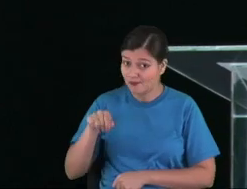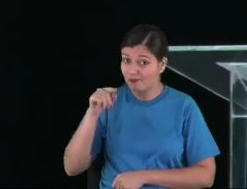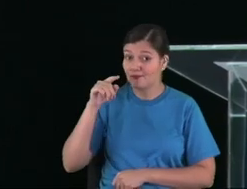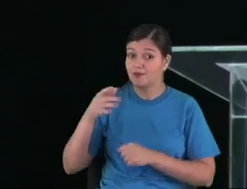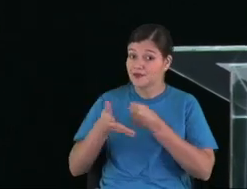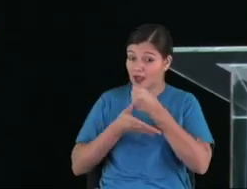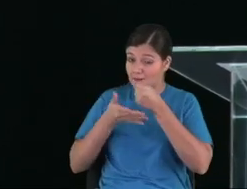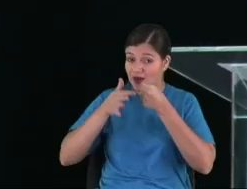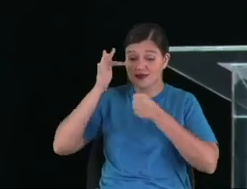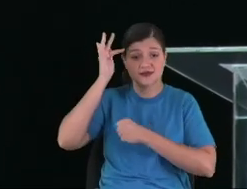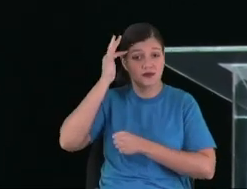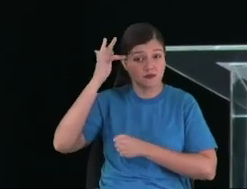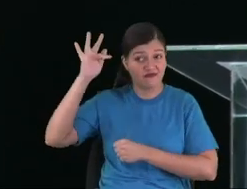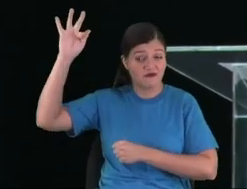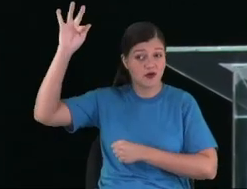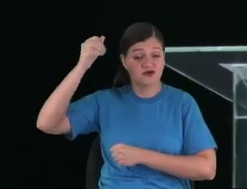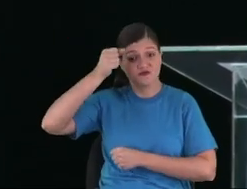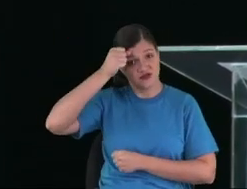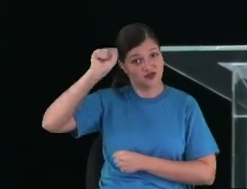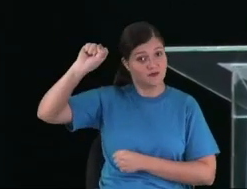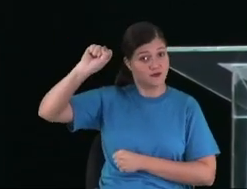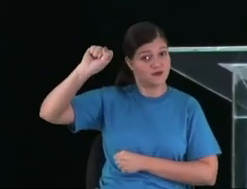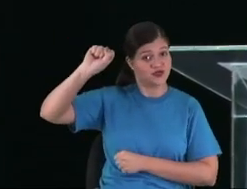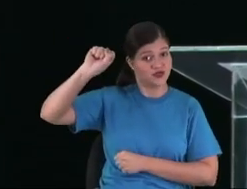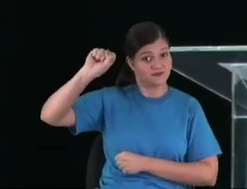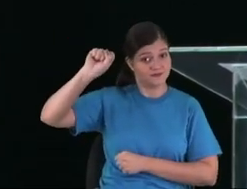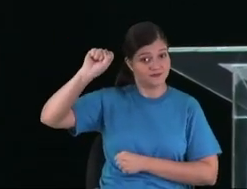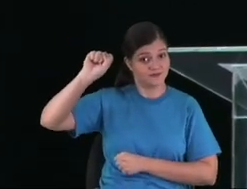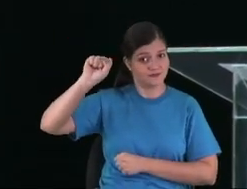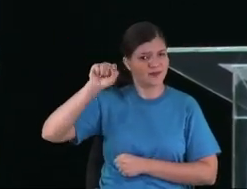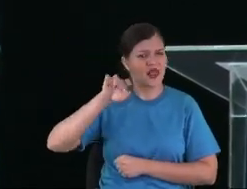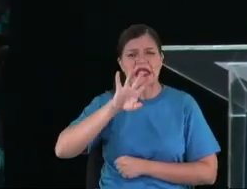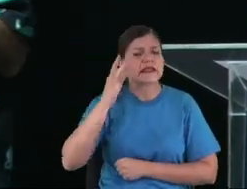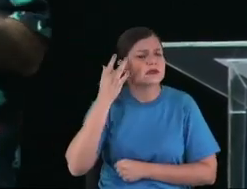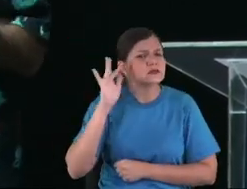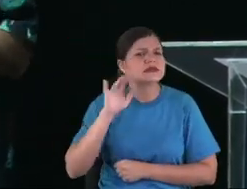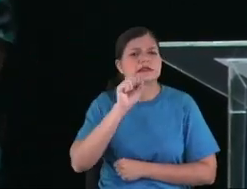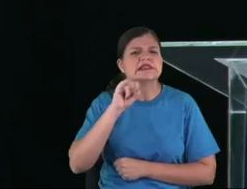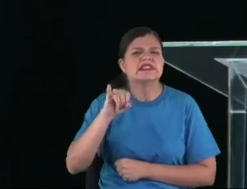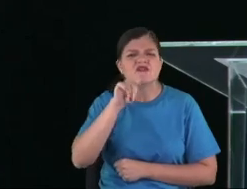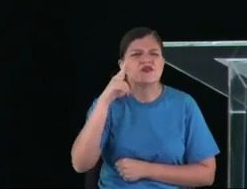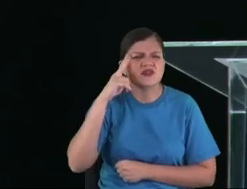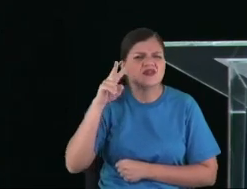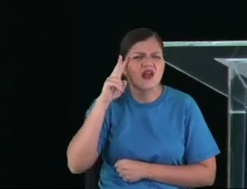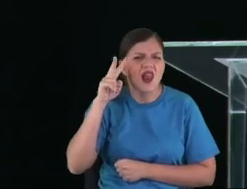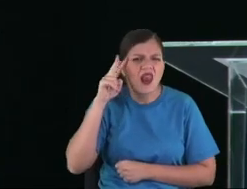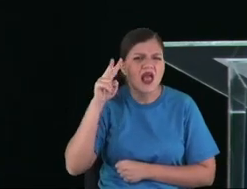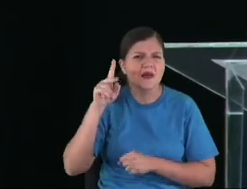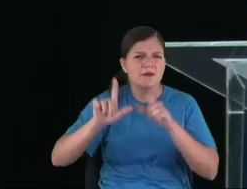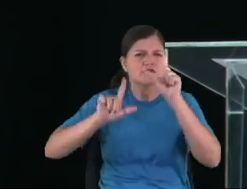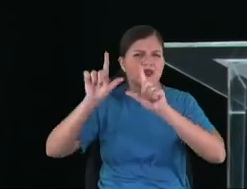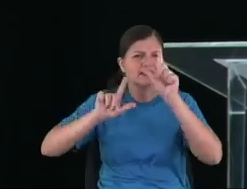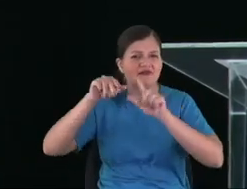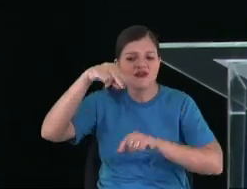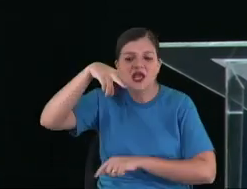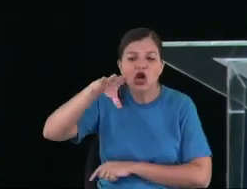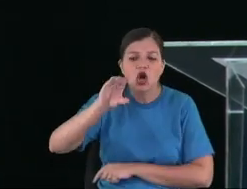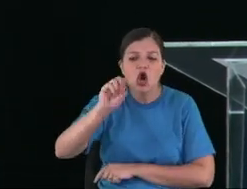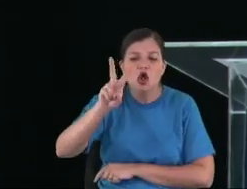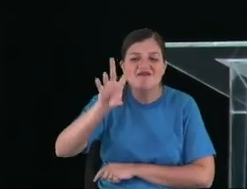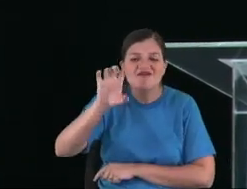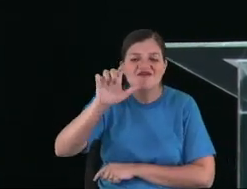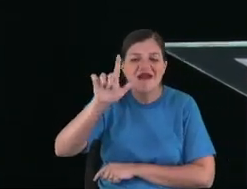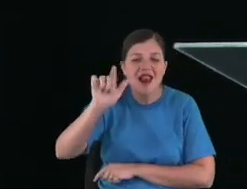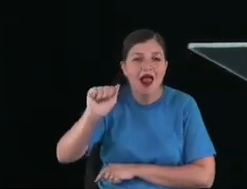It was a philosophy of a rebel. You remember the soap opera, they have the same...